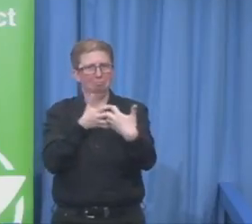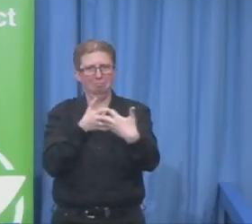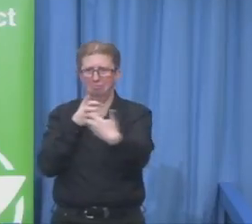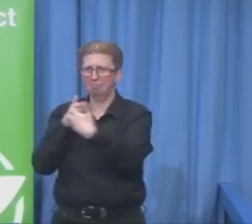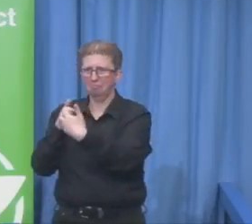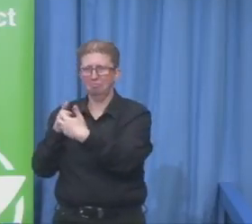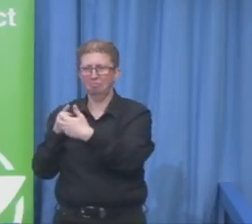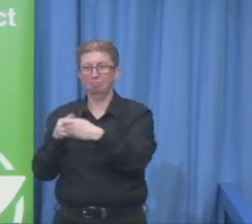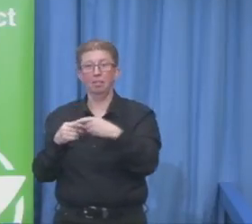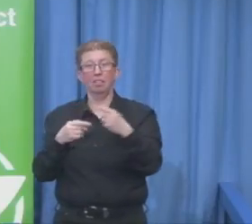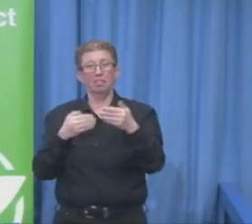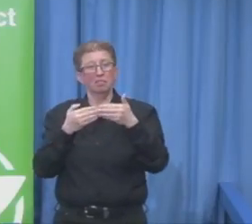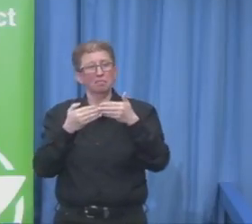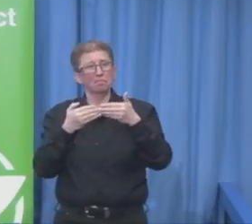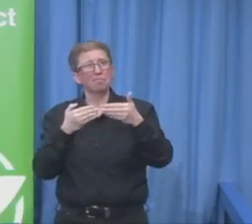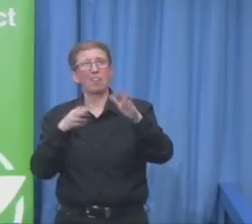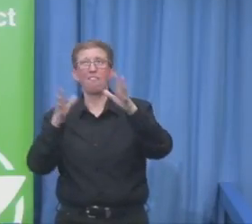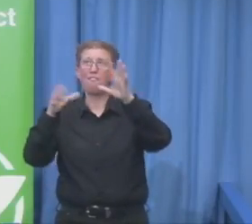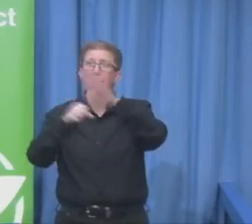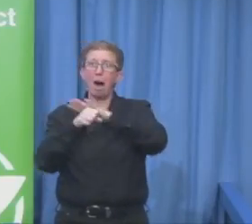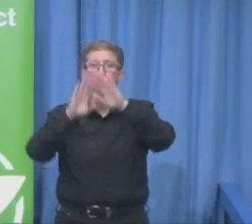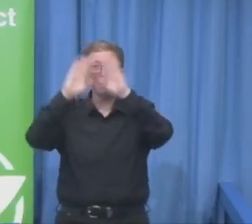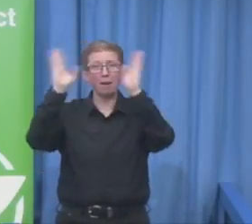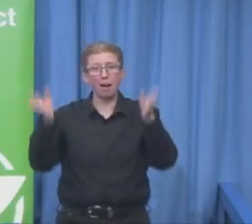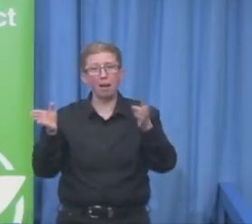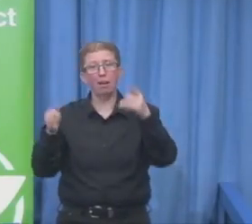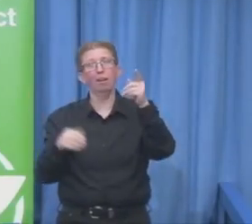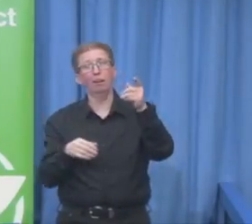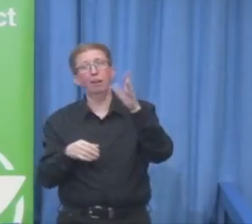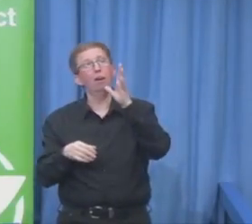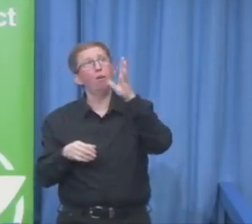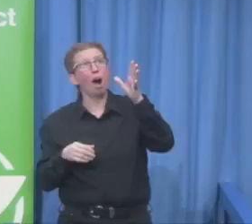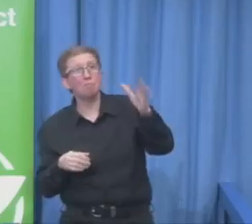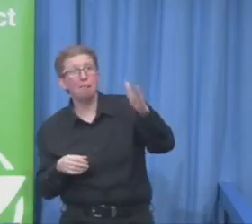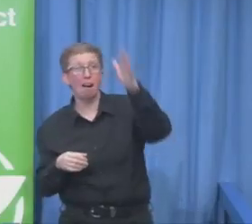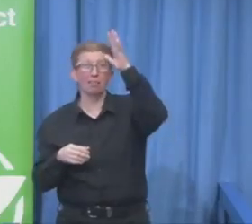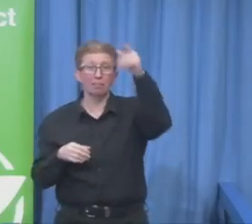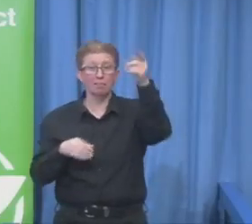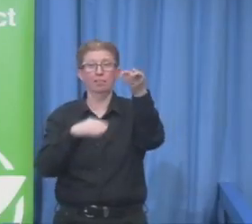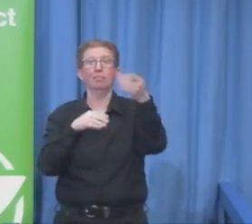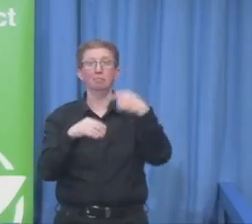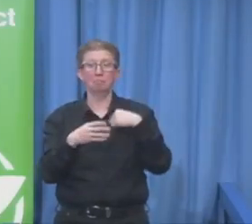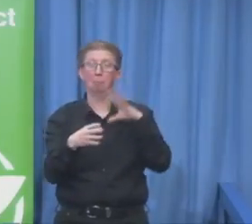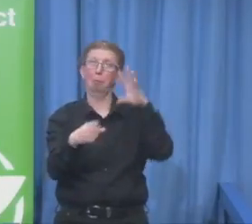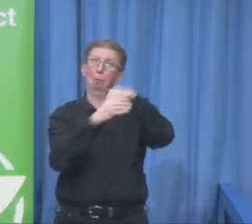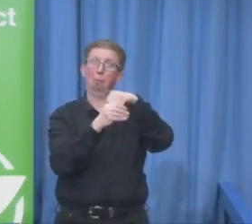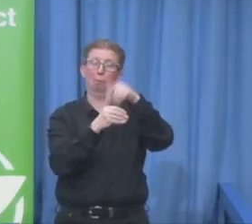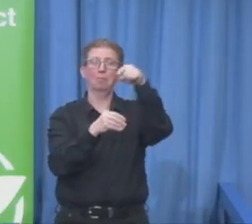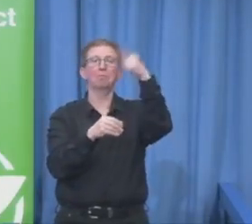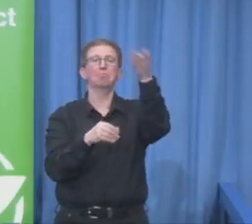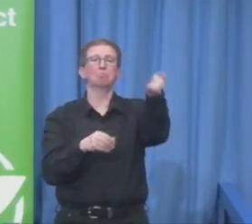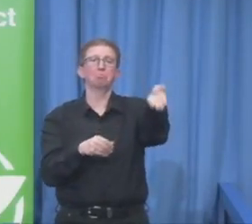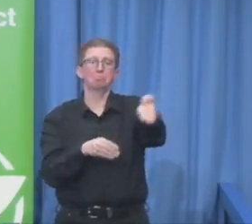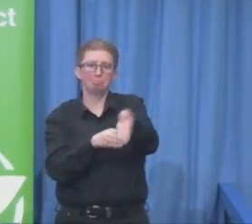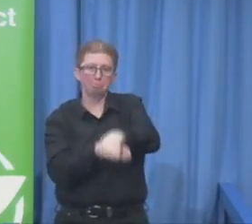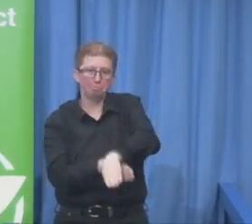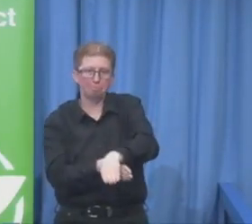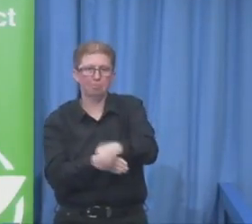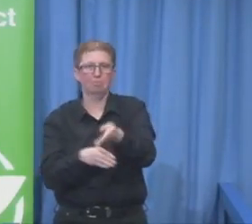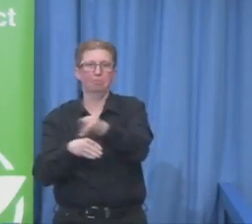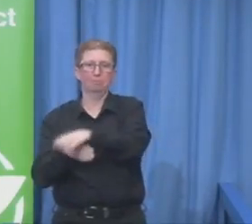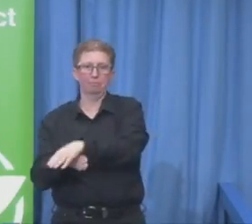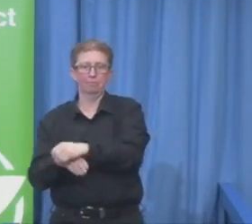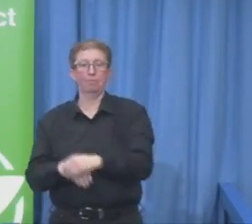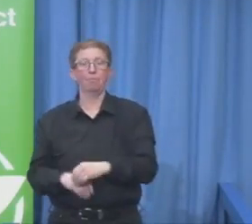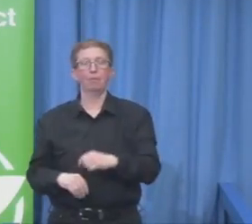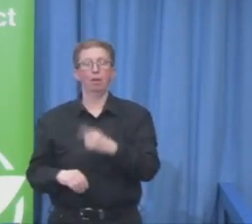the 59th to the early of the 60s it was. So it's many years ago for an inclusive attitude families